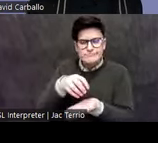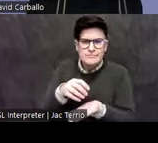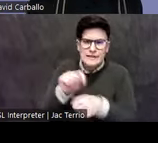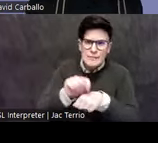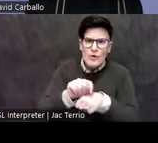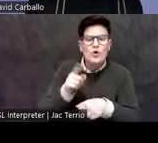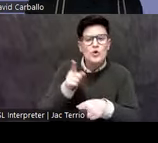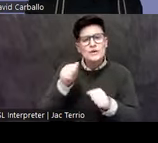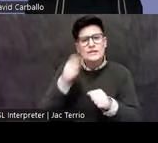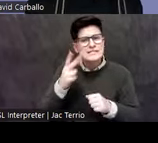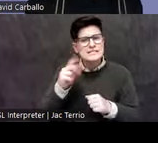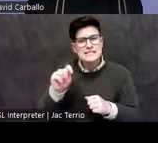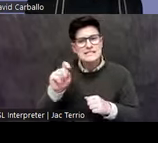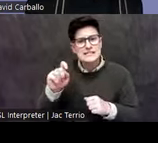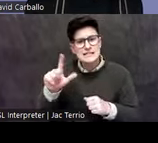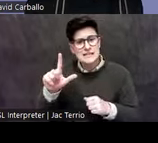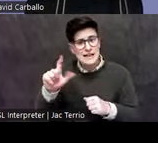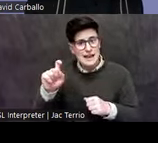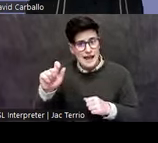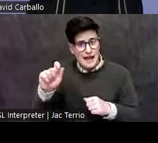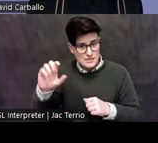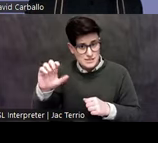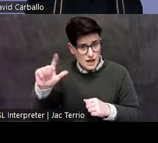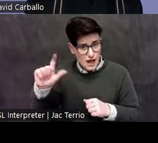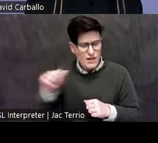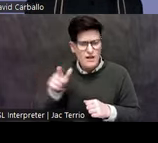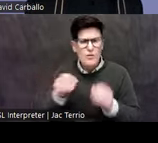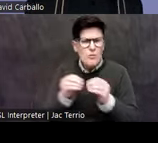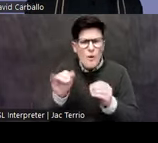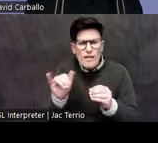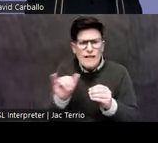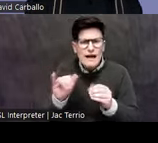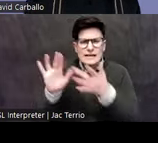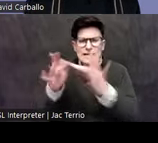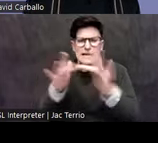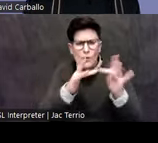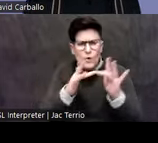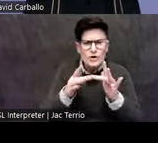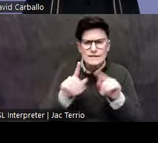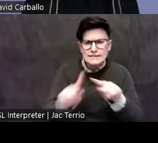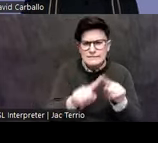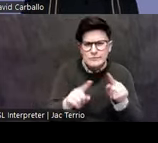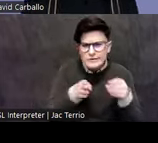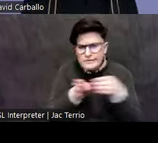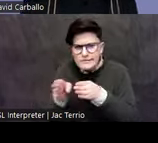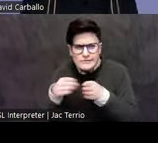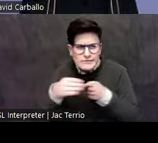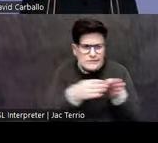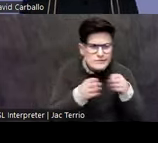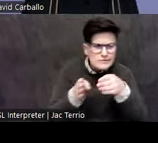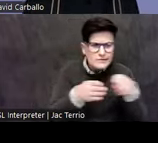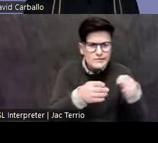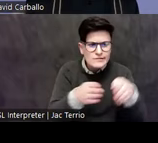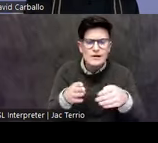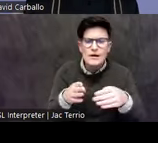Tlaxcala is this network of terraces and plazas, again, almost like Cantona that was a